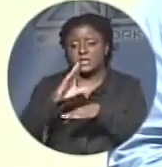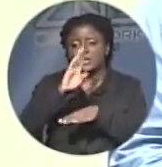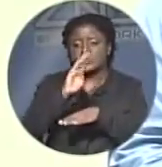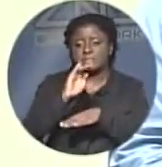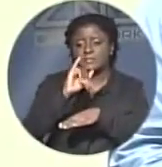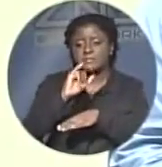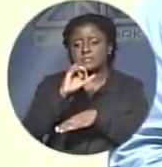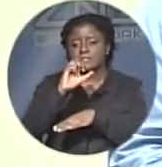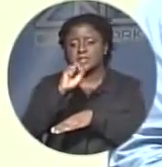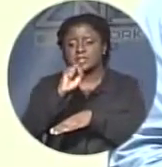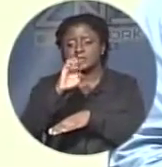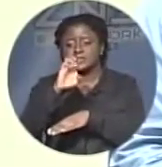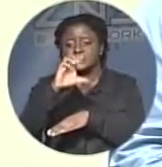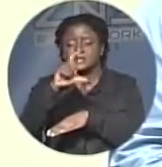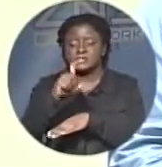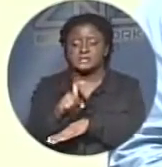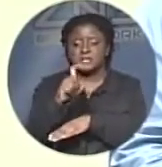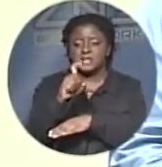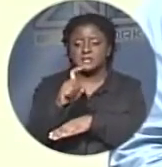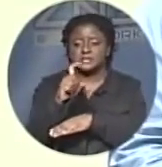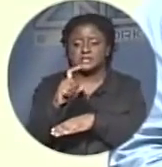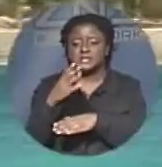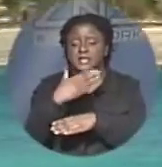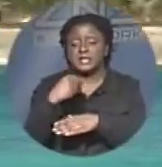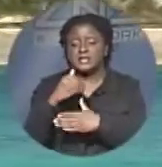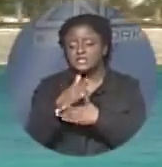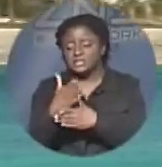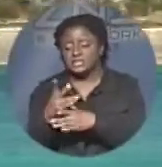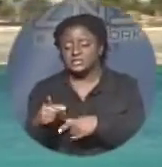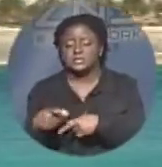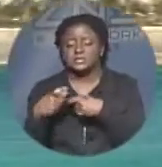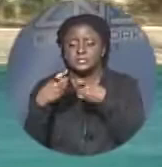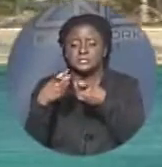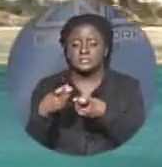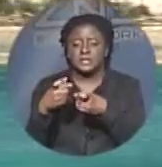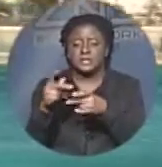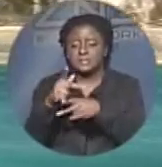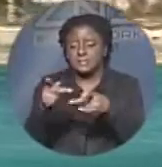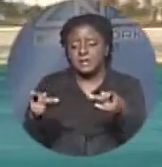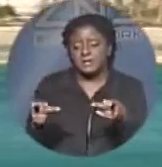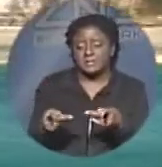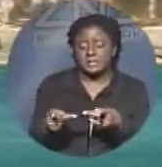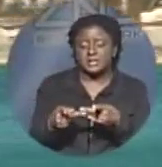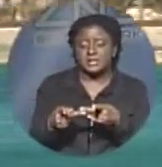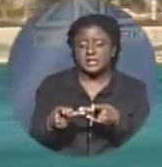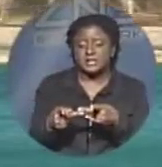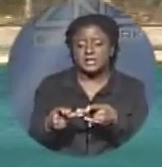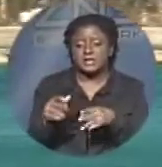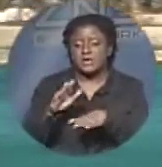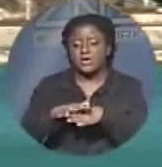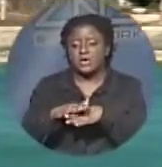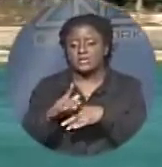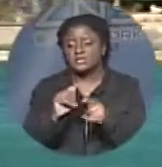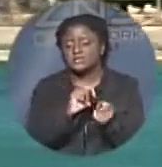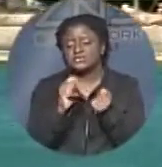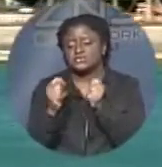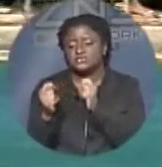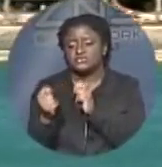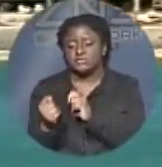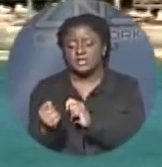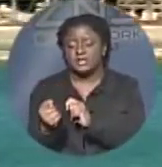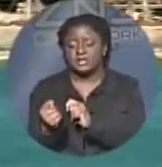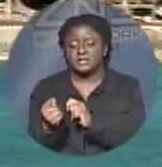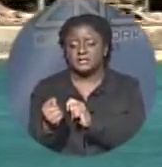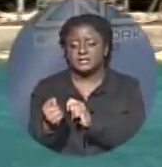and its shares will be traded publicly on BISICS. Transparency was key to ensure people didn't try to beat the system and gain additional